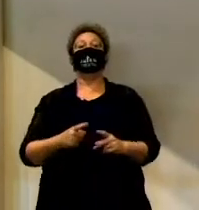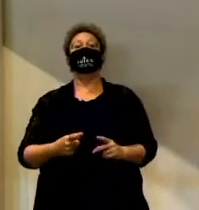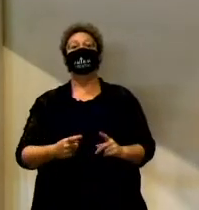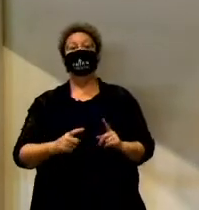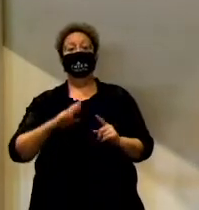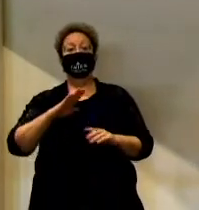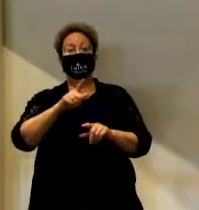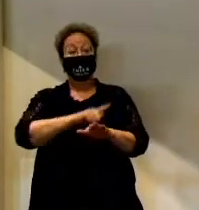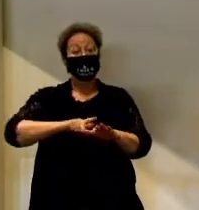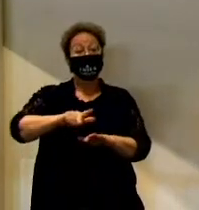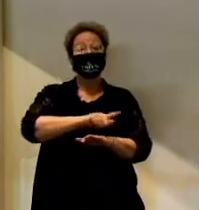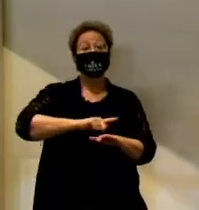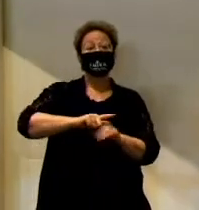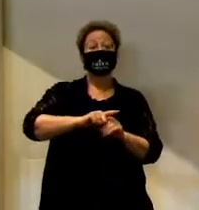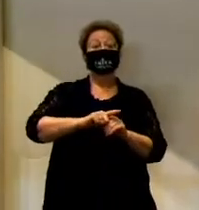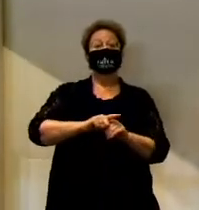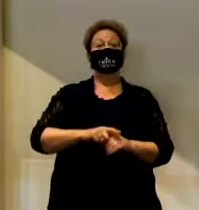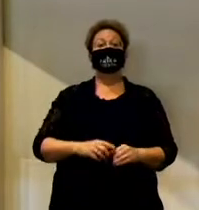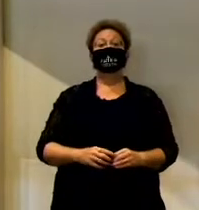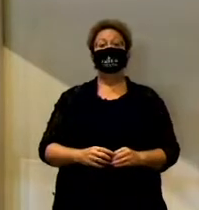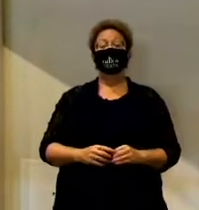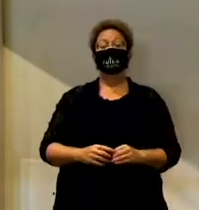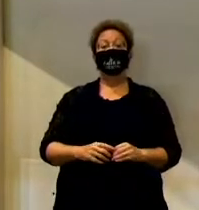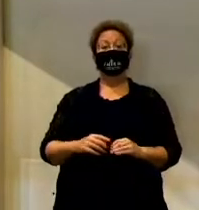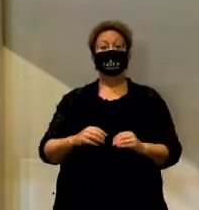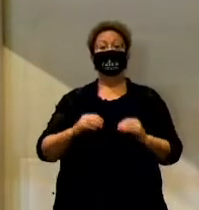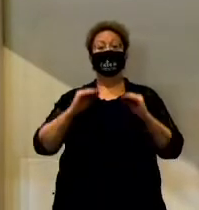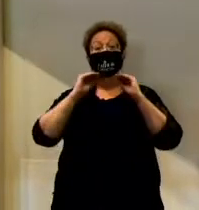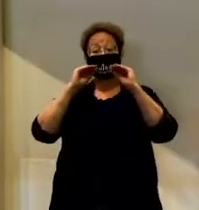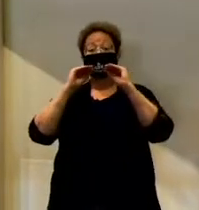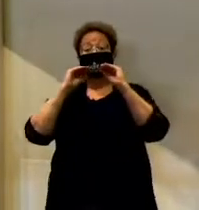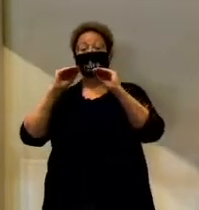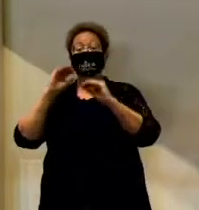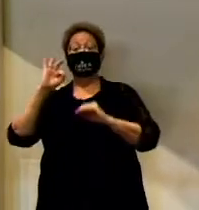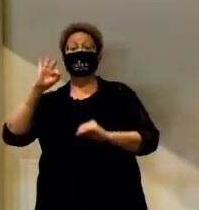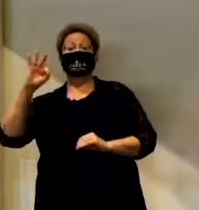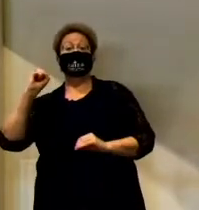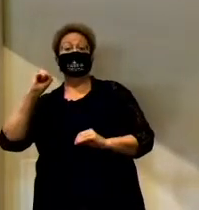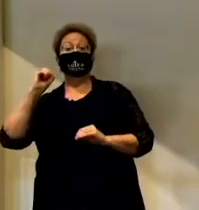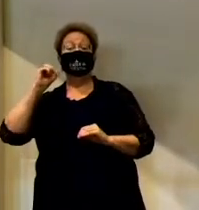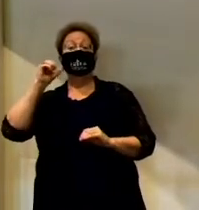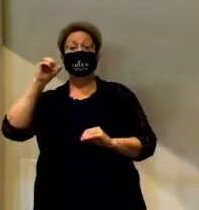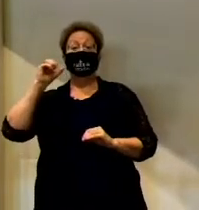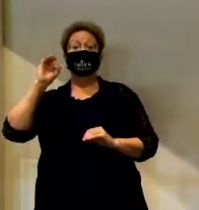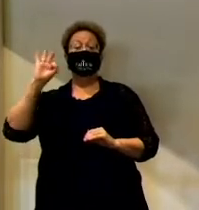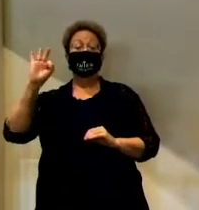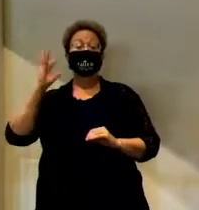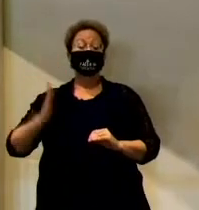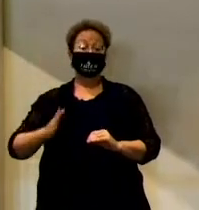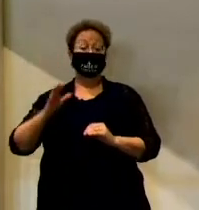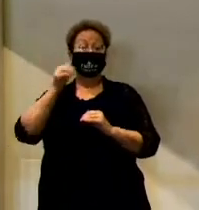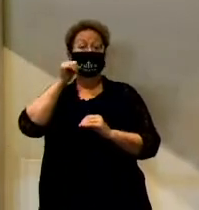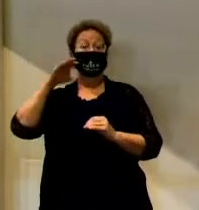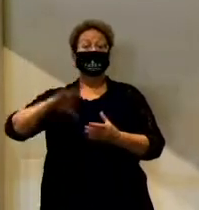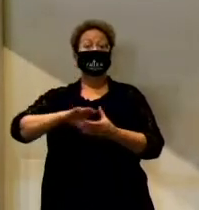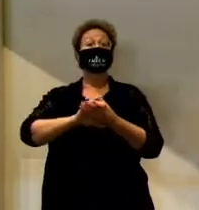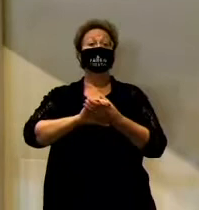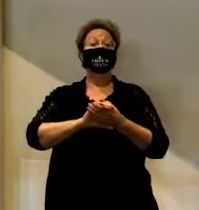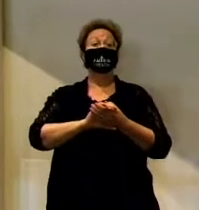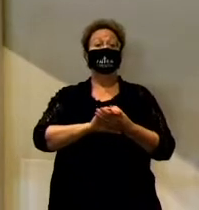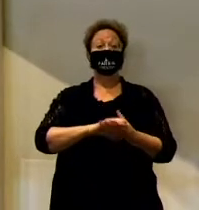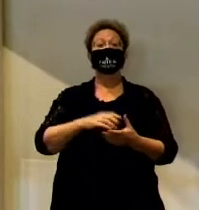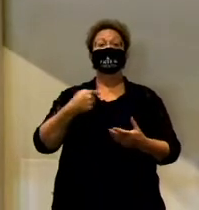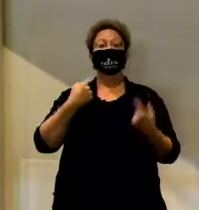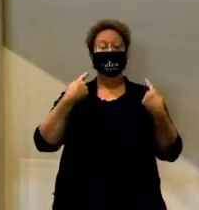over to Liberia, West Africa for a national conference for training pastors and their wives. And so